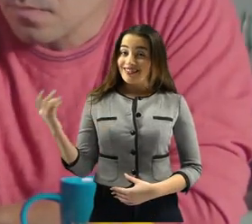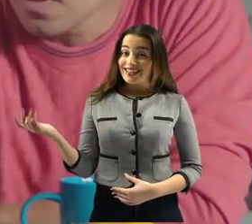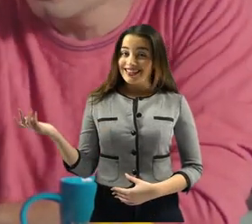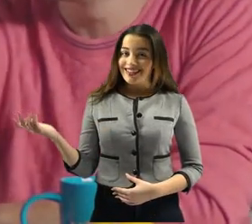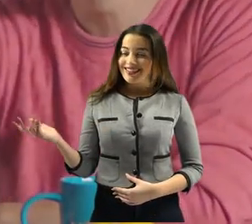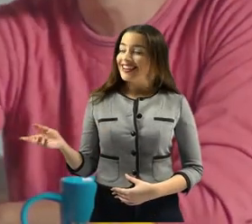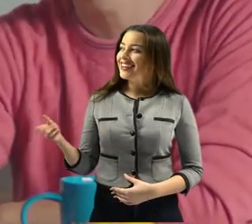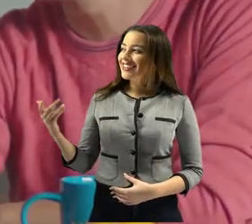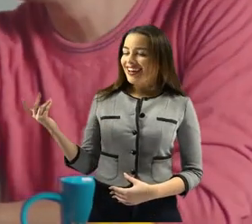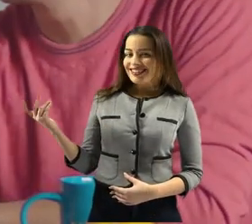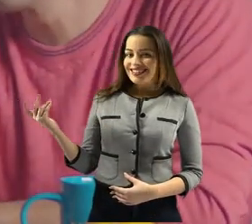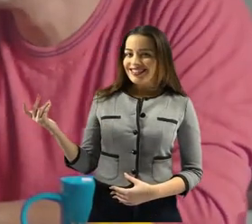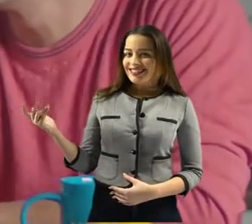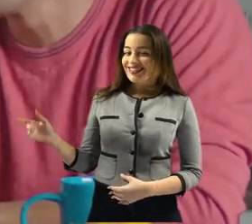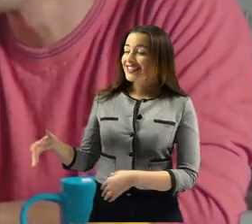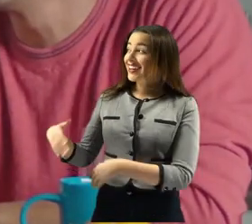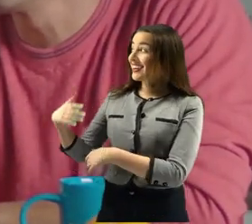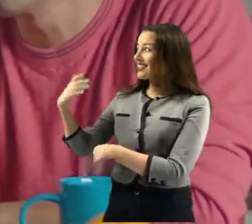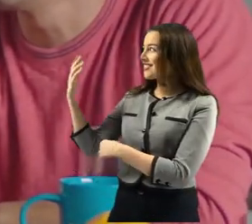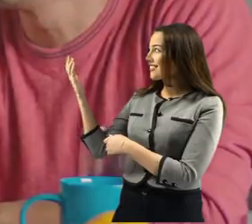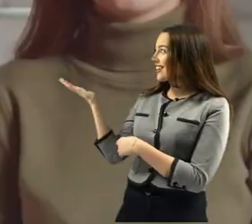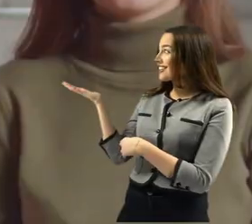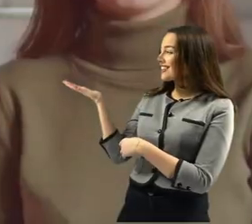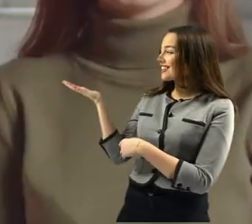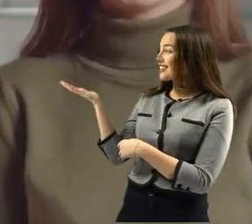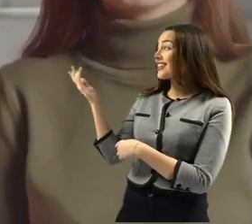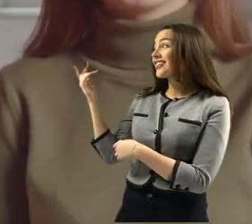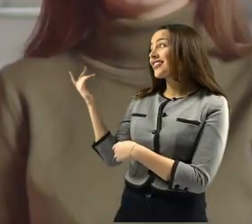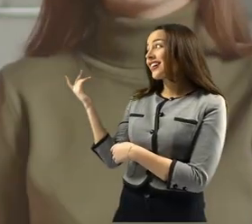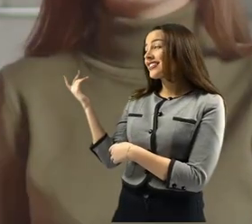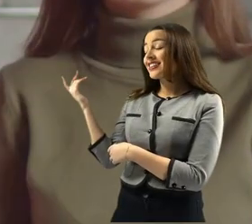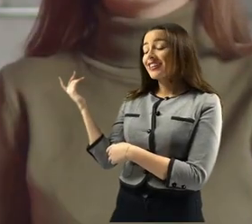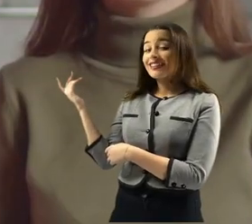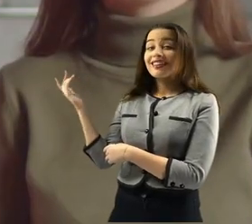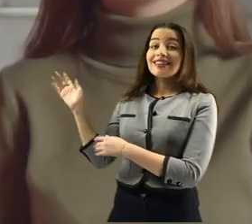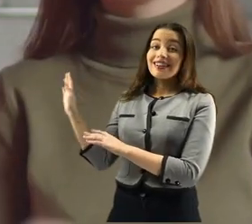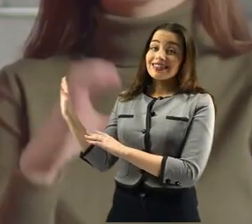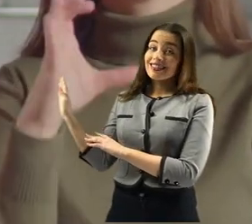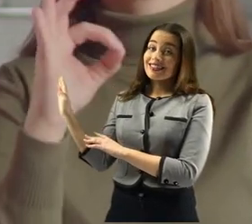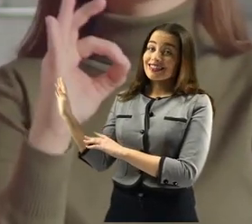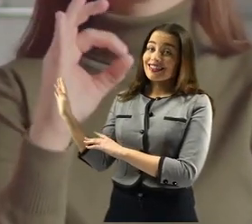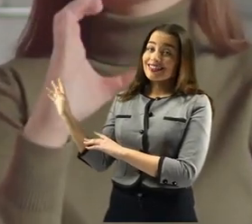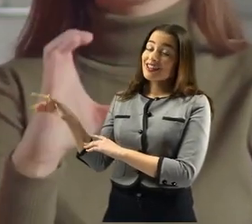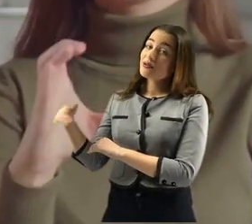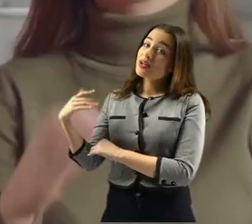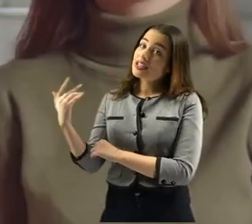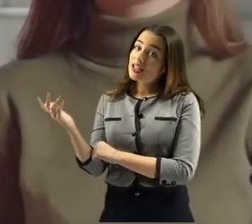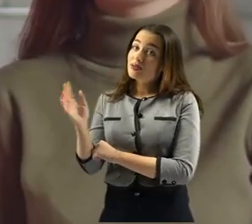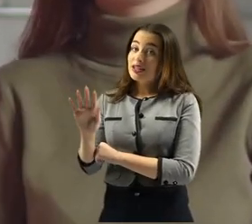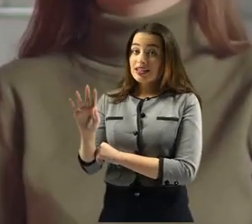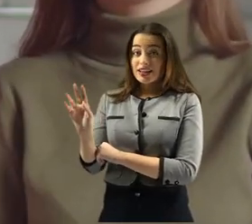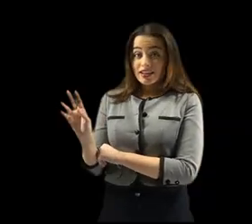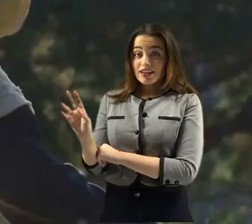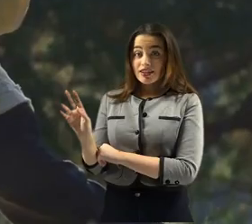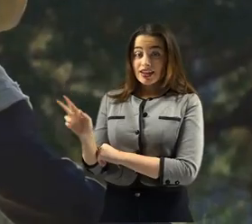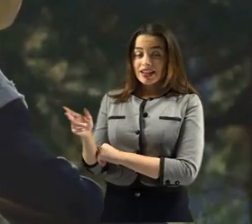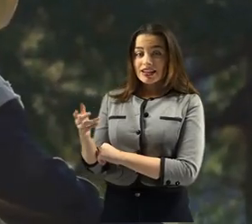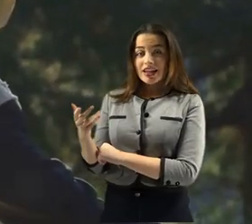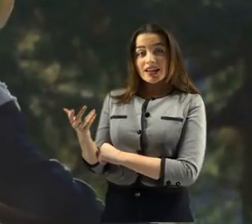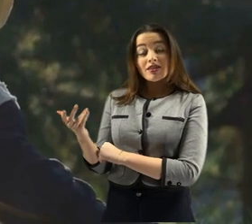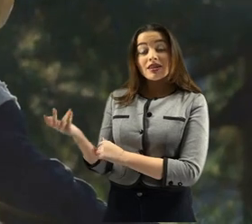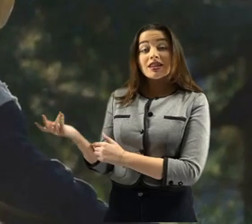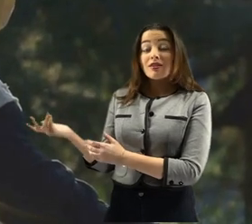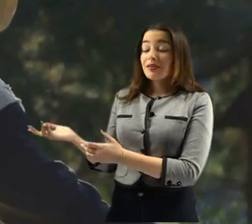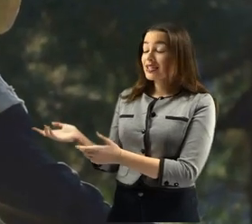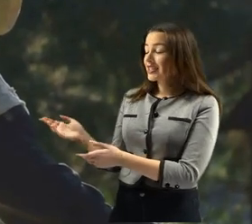richness. In the silence, they find their own symphony of thoughts, a testament to the incredible adaptability of the human mind. Thank you